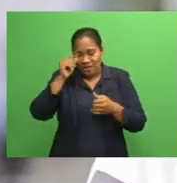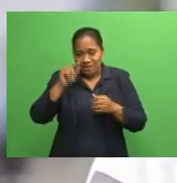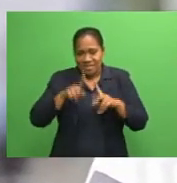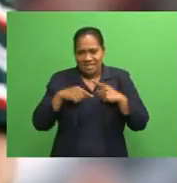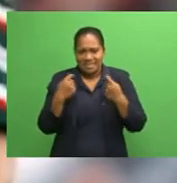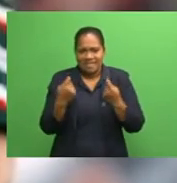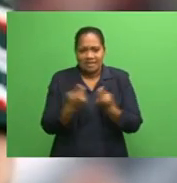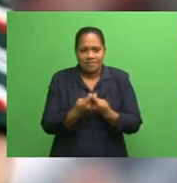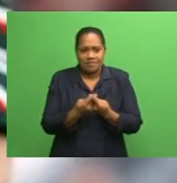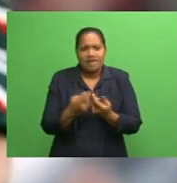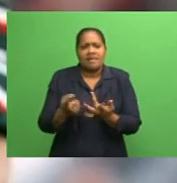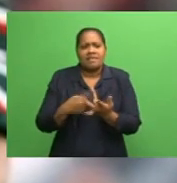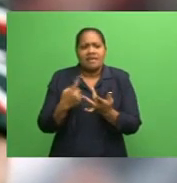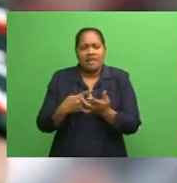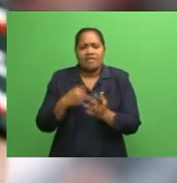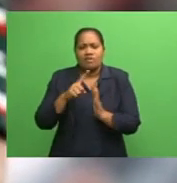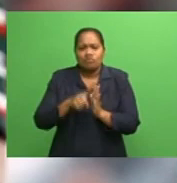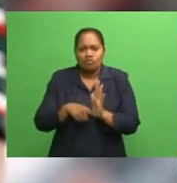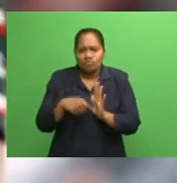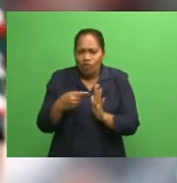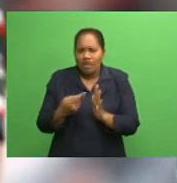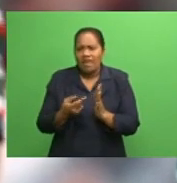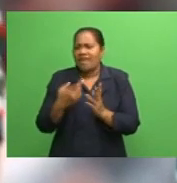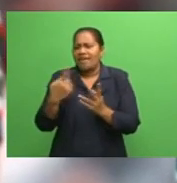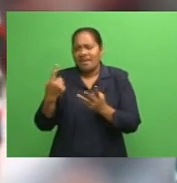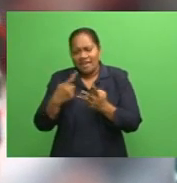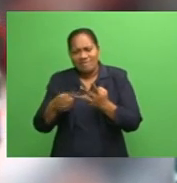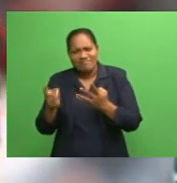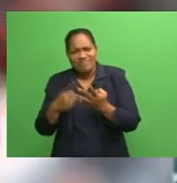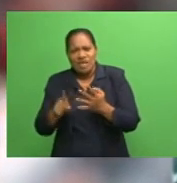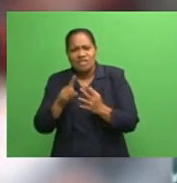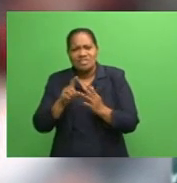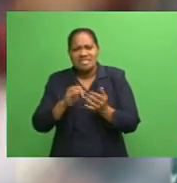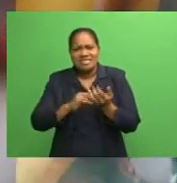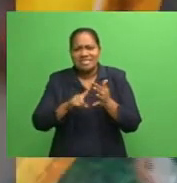others being Chone Rai Lomo, Maleli Kunovore and Siru Rembini.